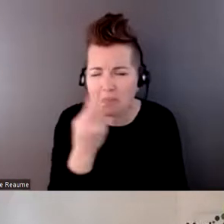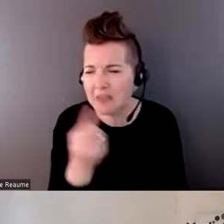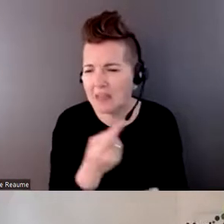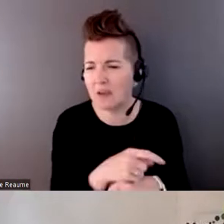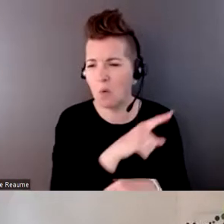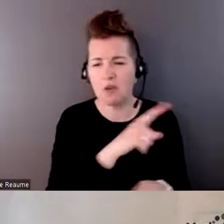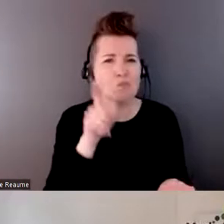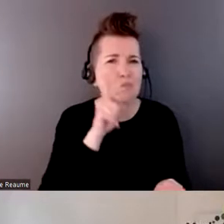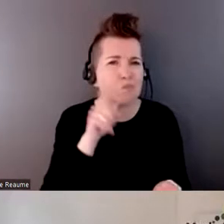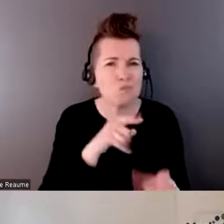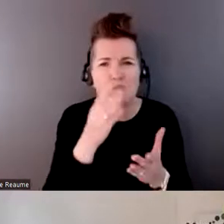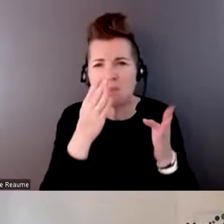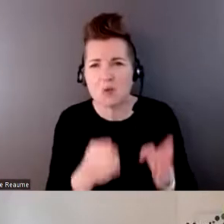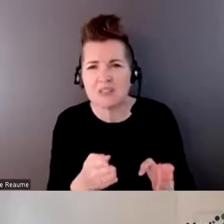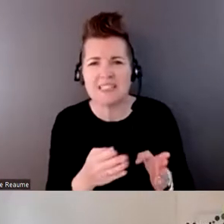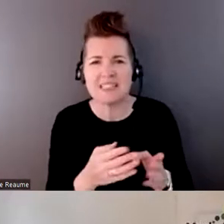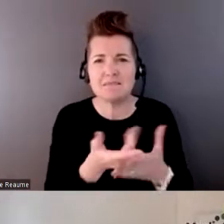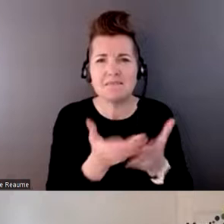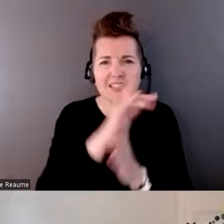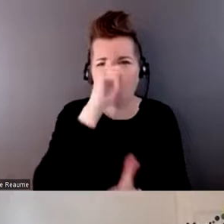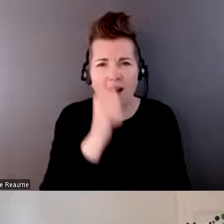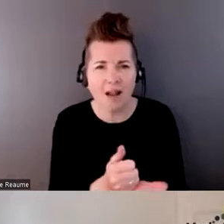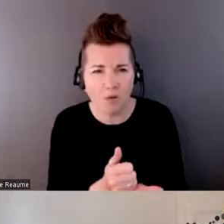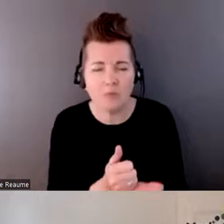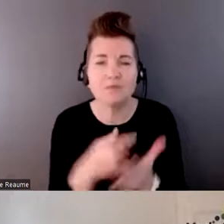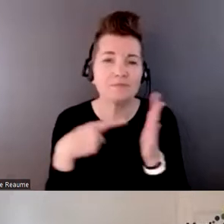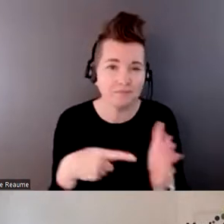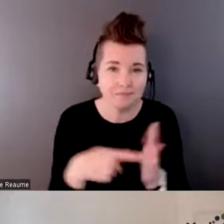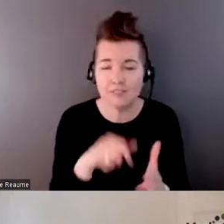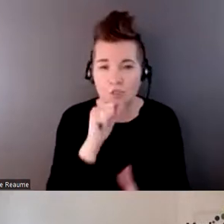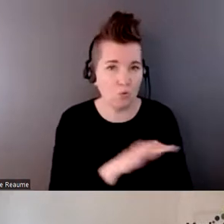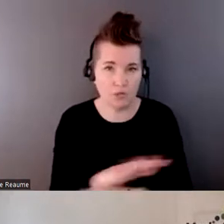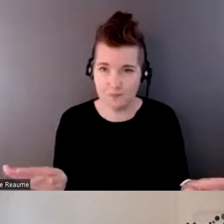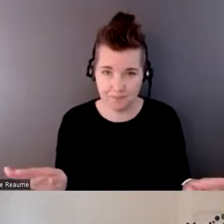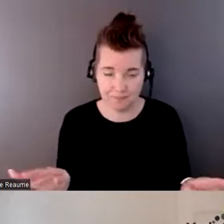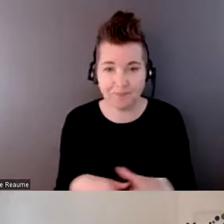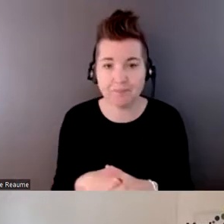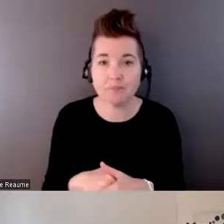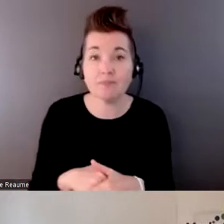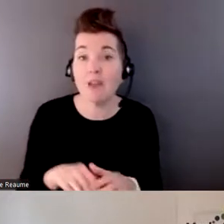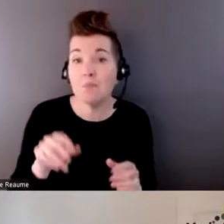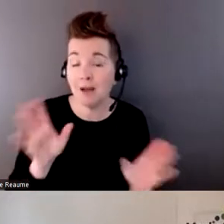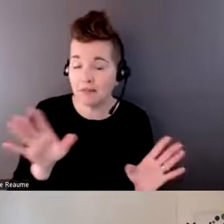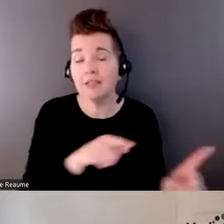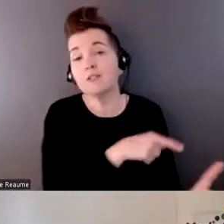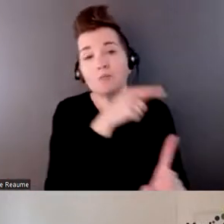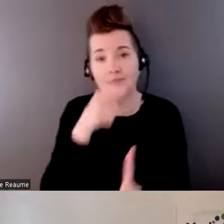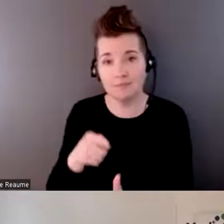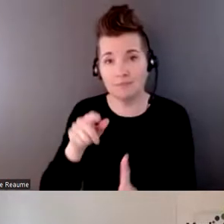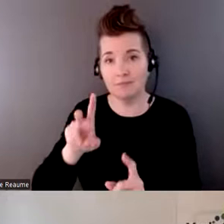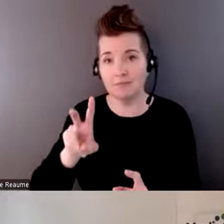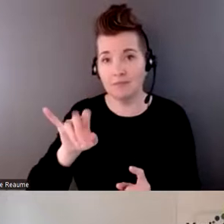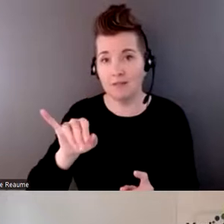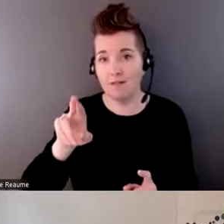that, you know, is asking for help as an example. Um, but with regards to virus scanners, virus scanners are